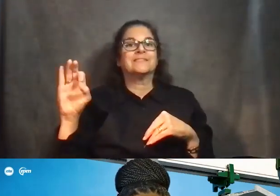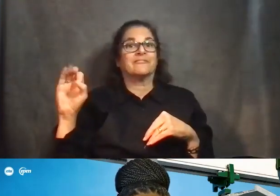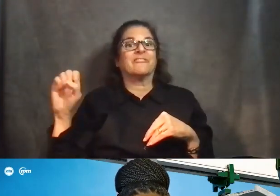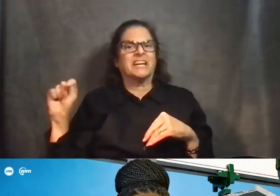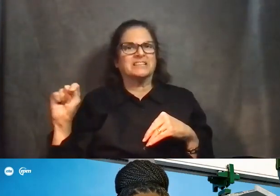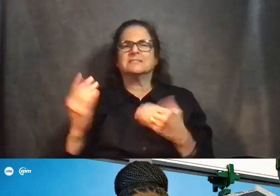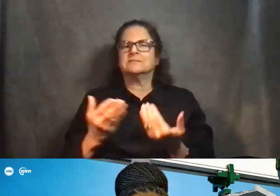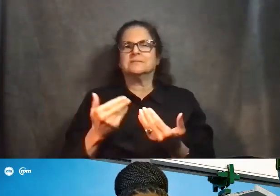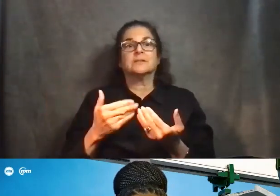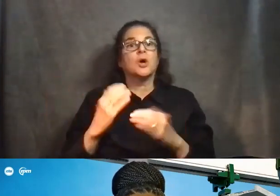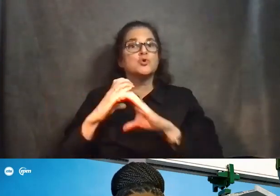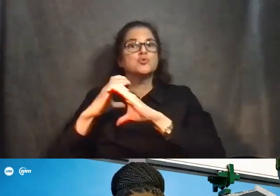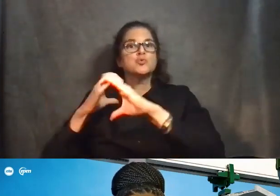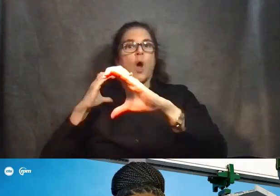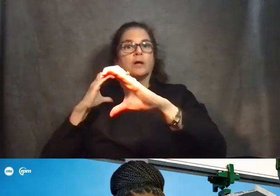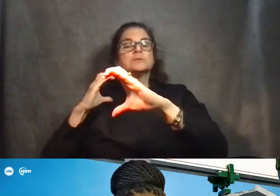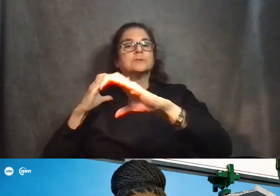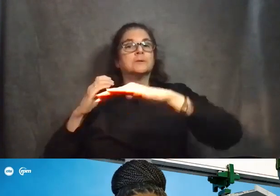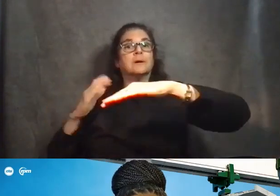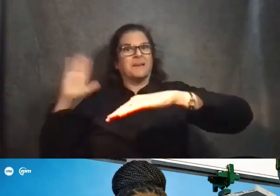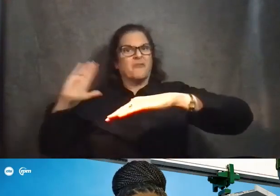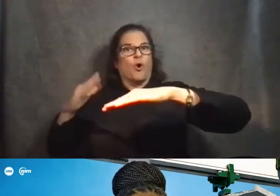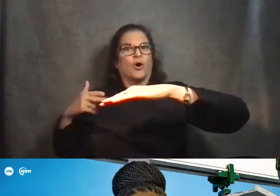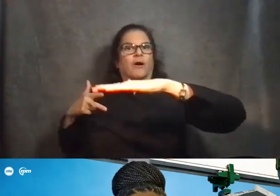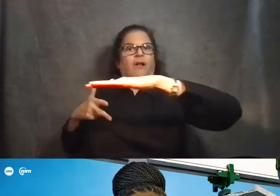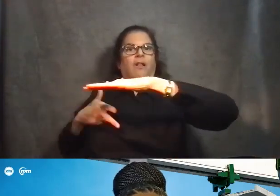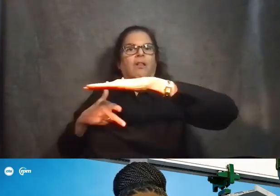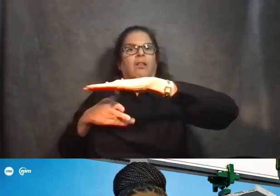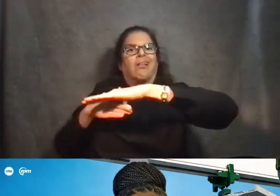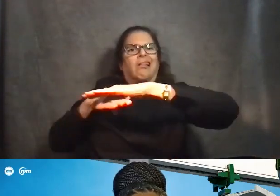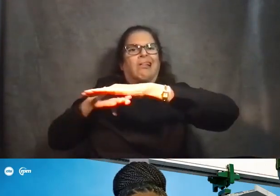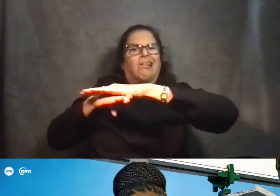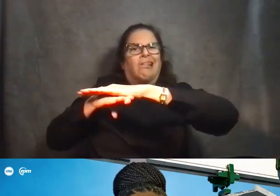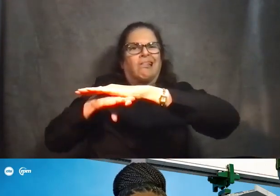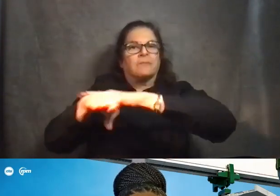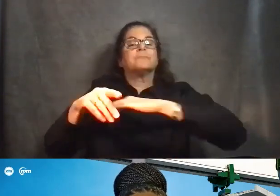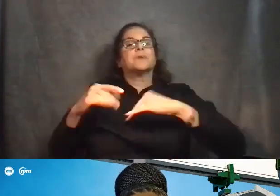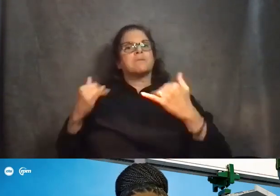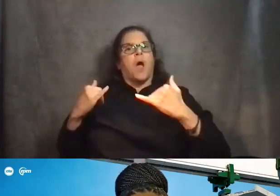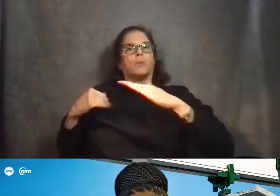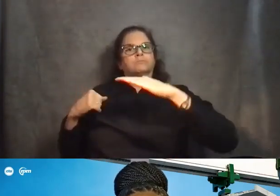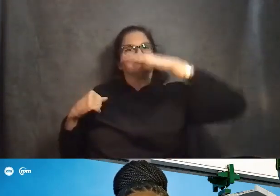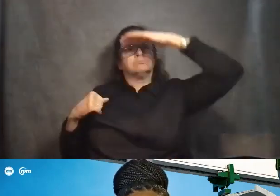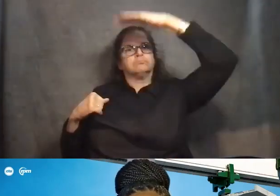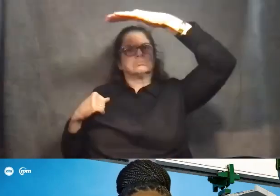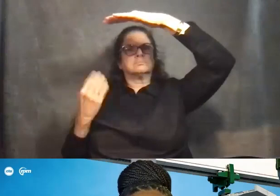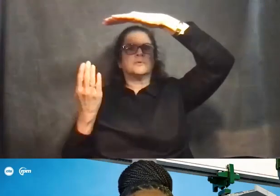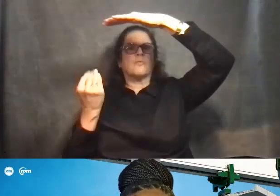have trucks getting stuck under the bridges anymore when they're done. But the minimum right now is 14 foot six.